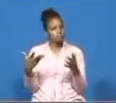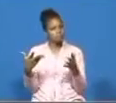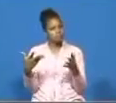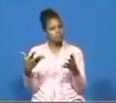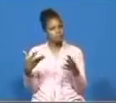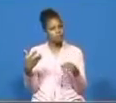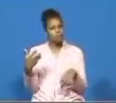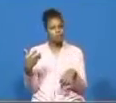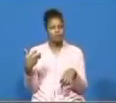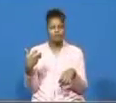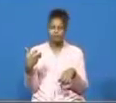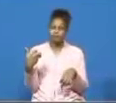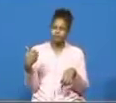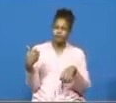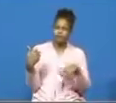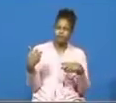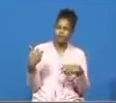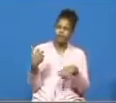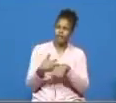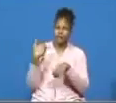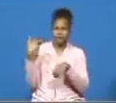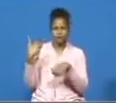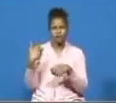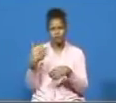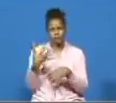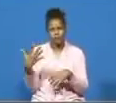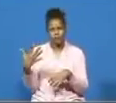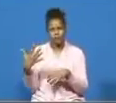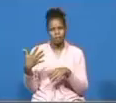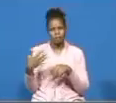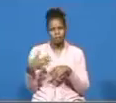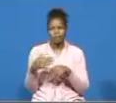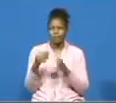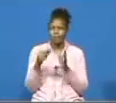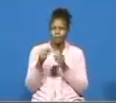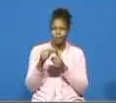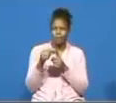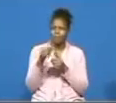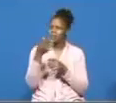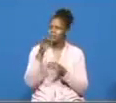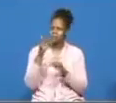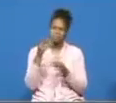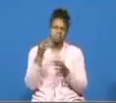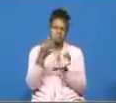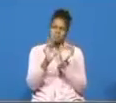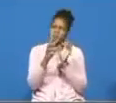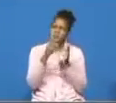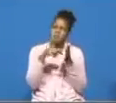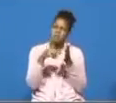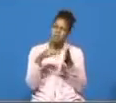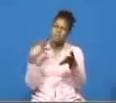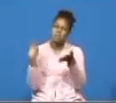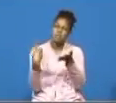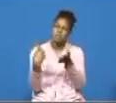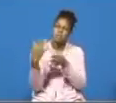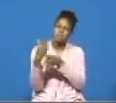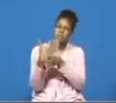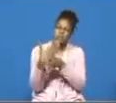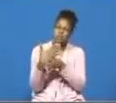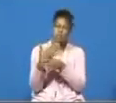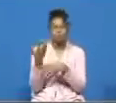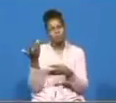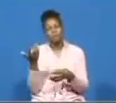look into the word of god which is sweet which has numerous lessons for us and so tonight yes tonight